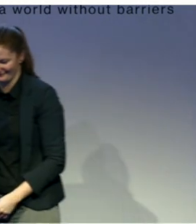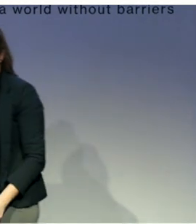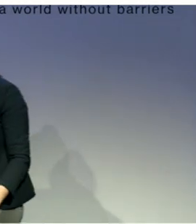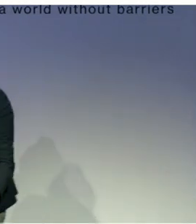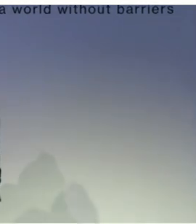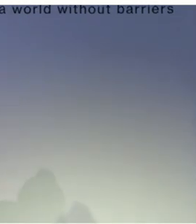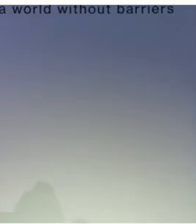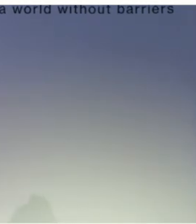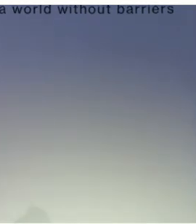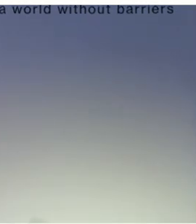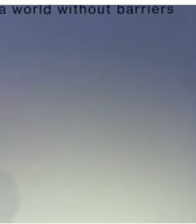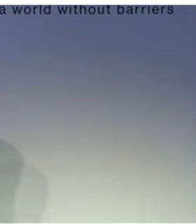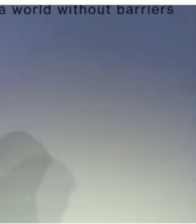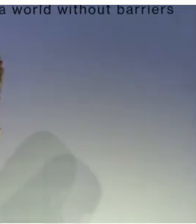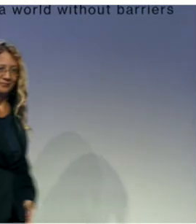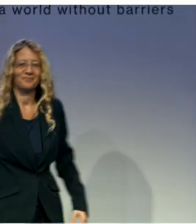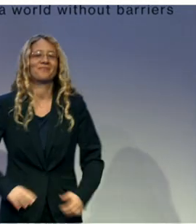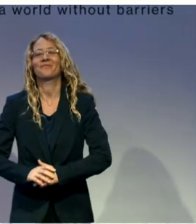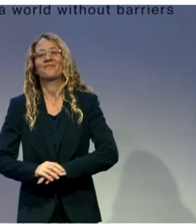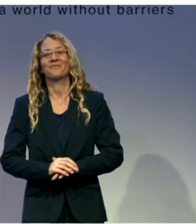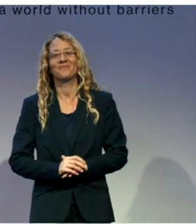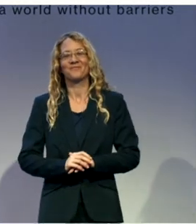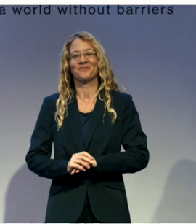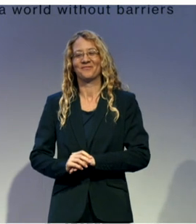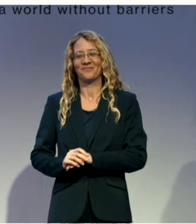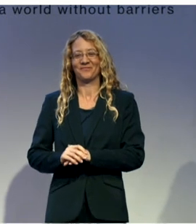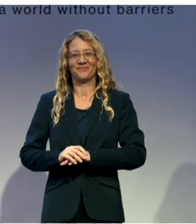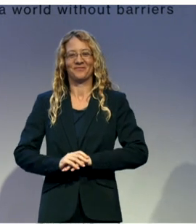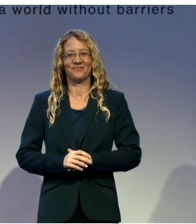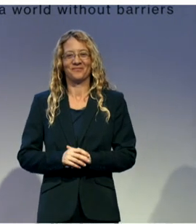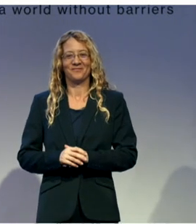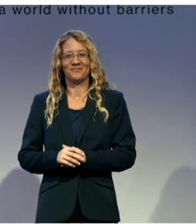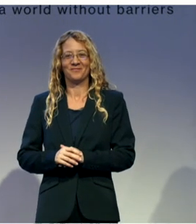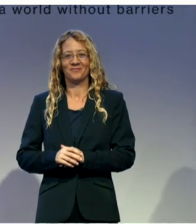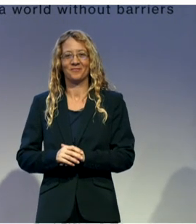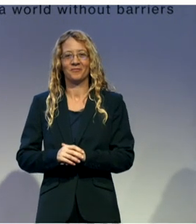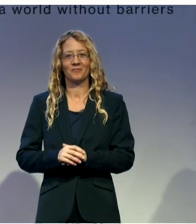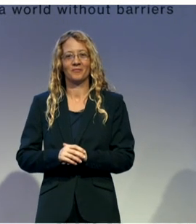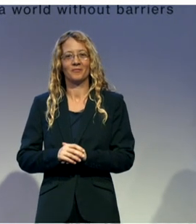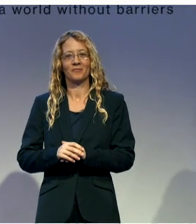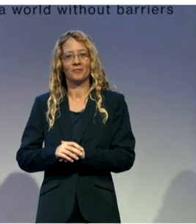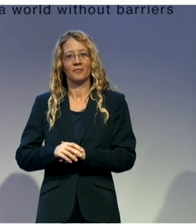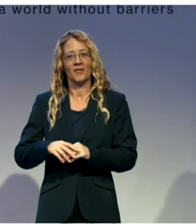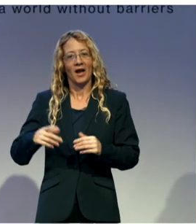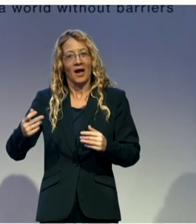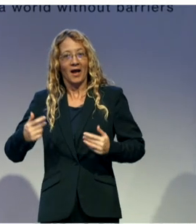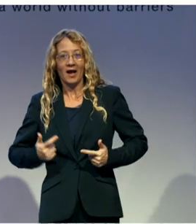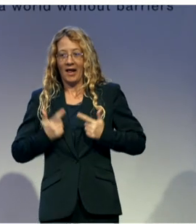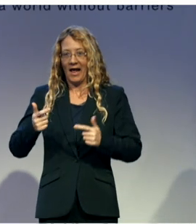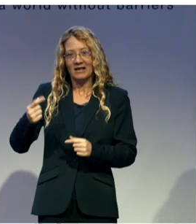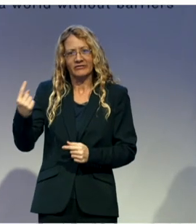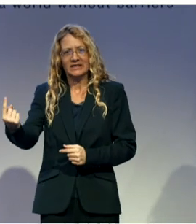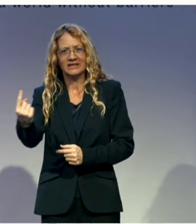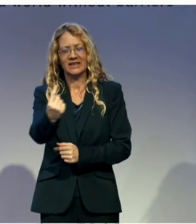local-level decision-making bodies. And the independent living of people with disabilities has been guaranteed by the Article 19